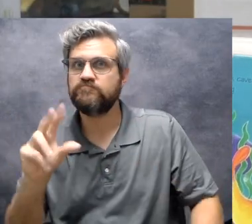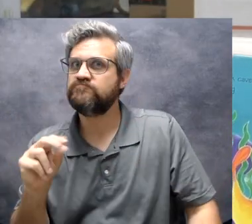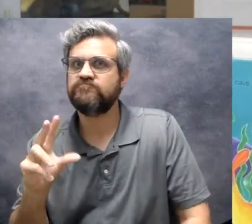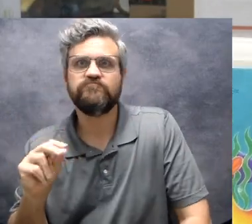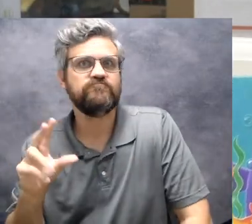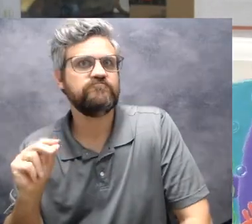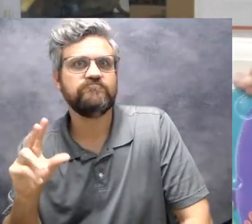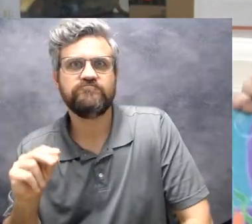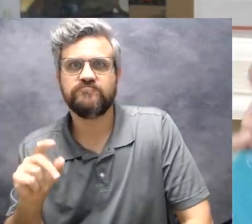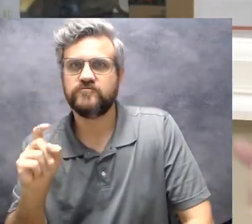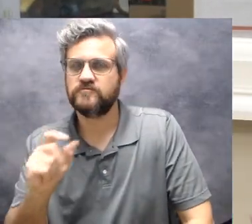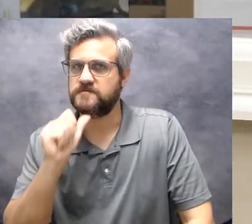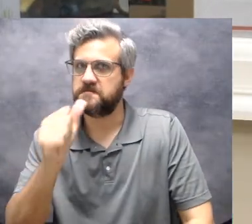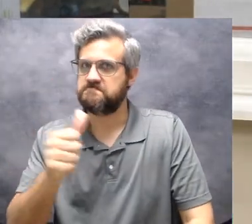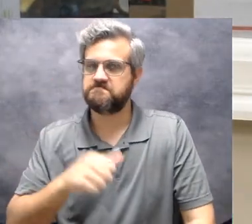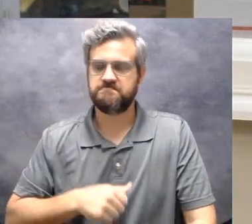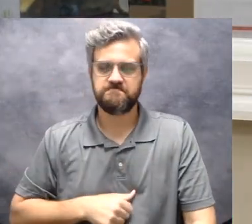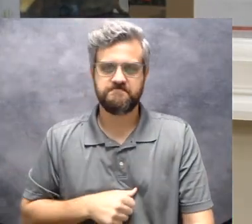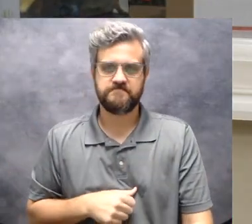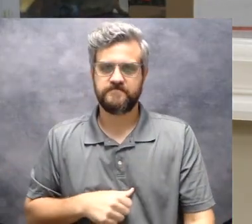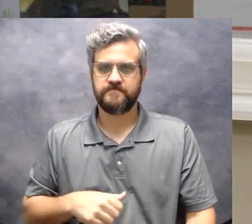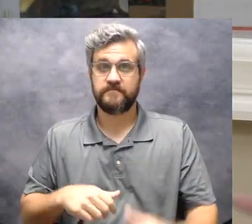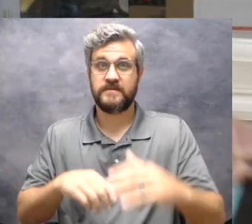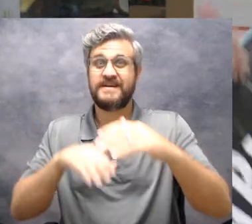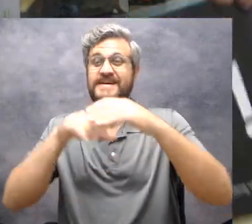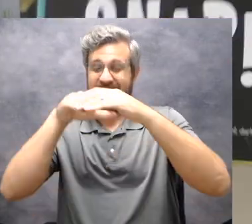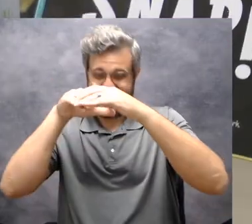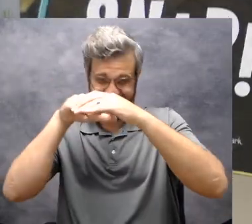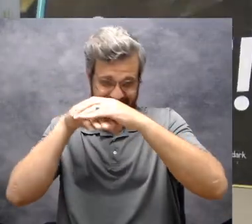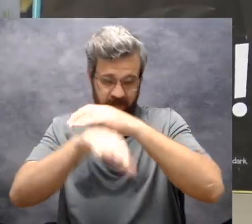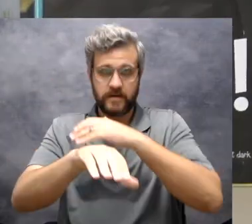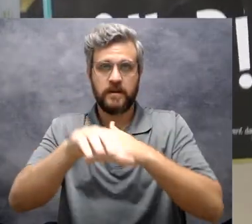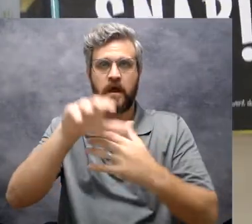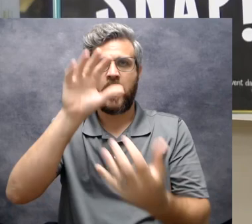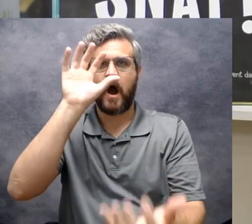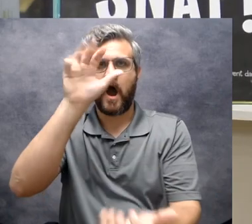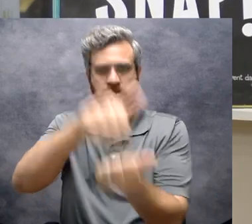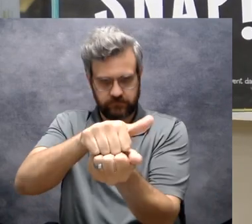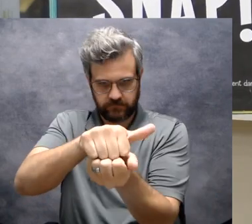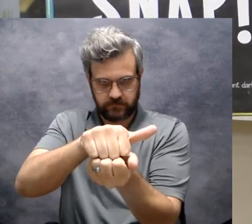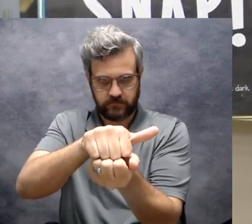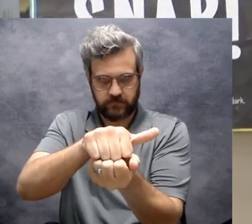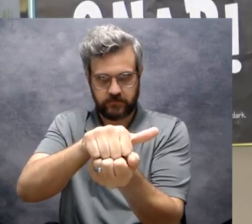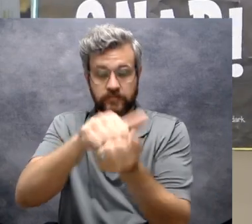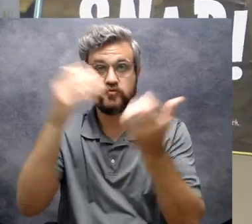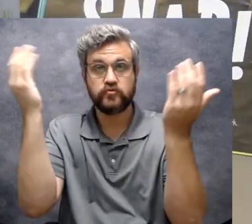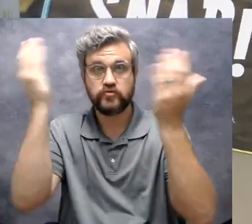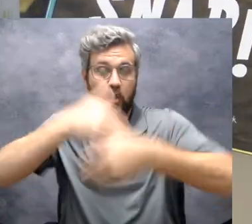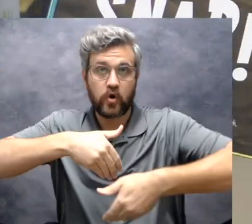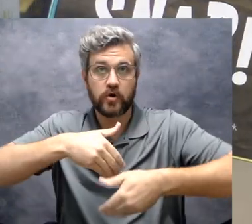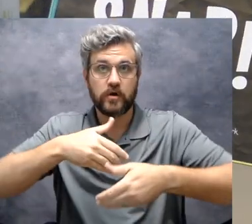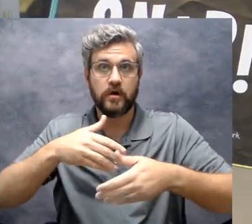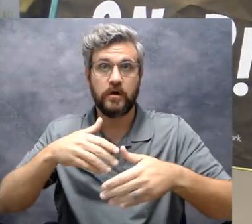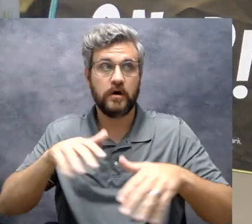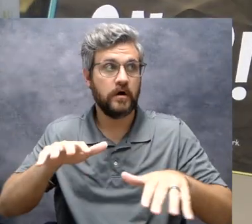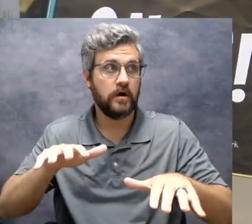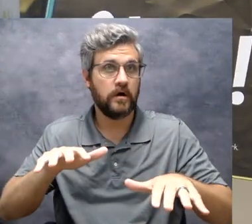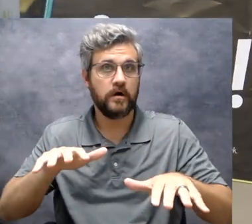snap everything went dark